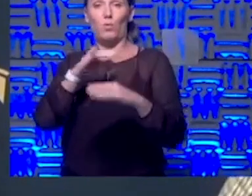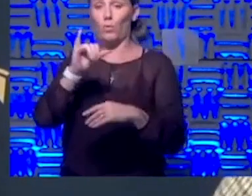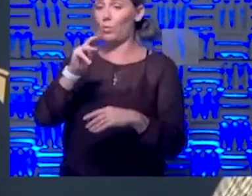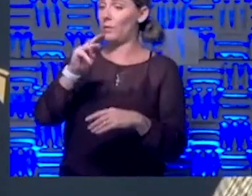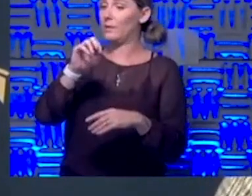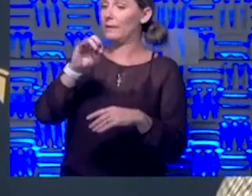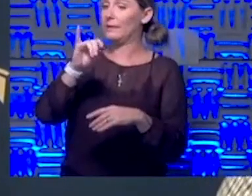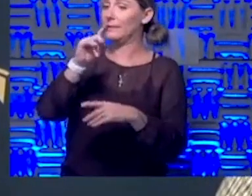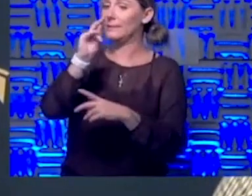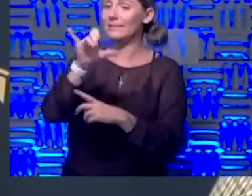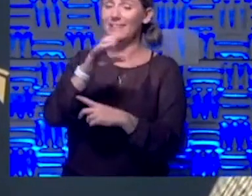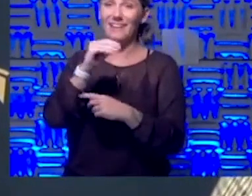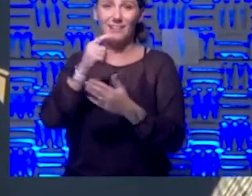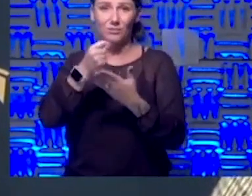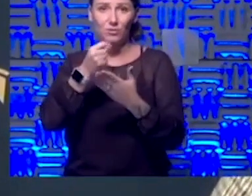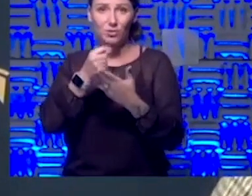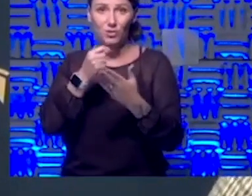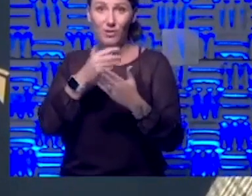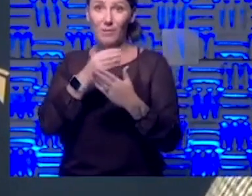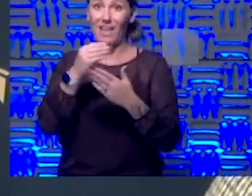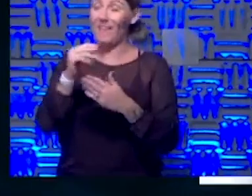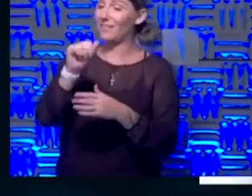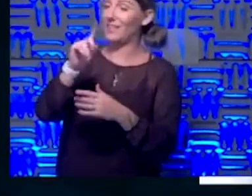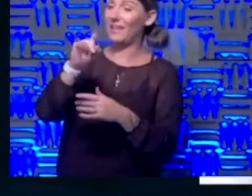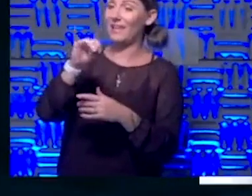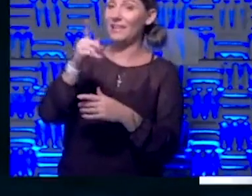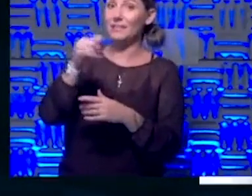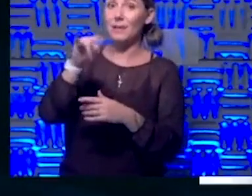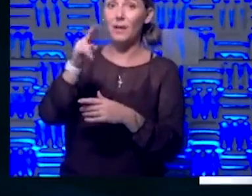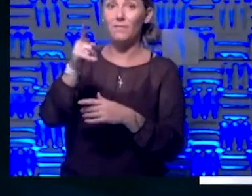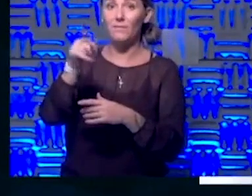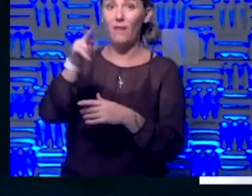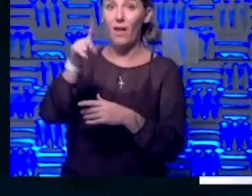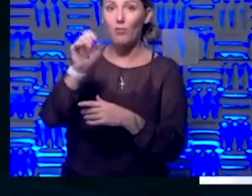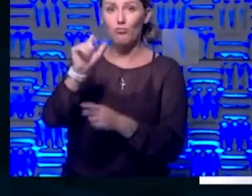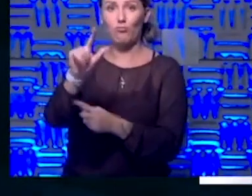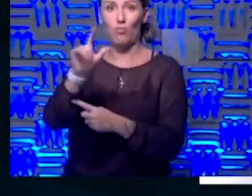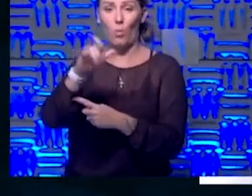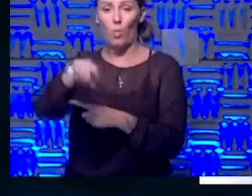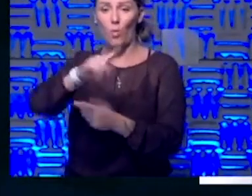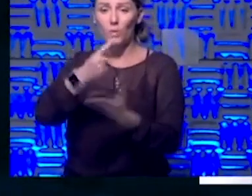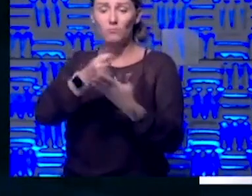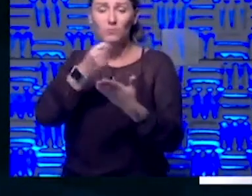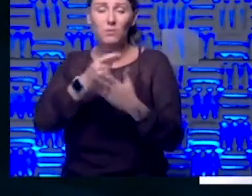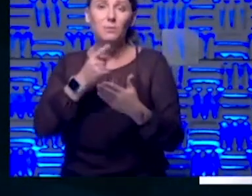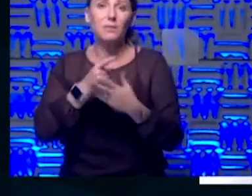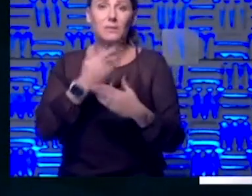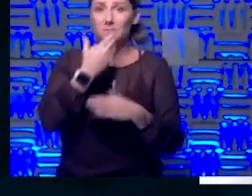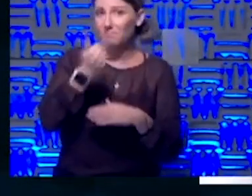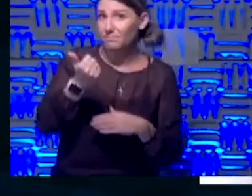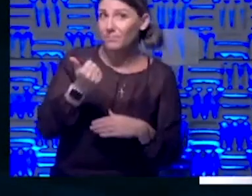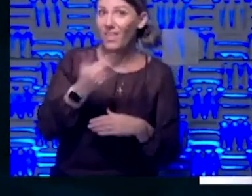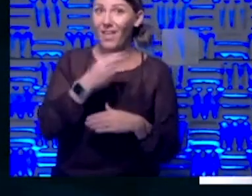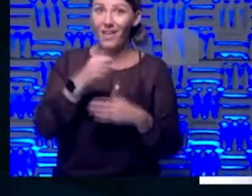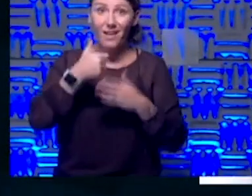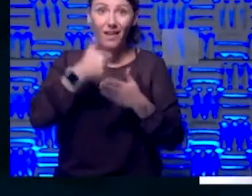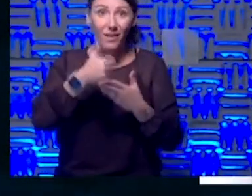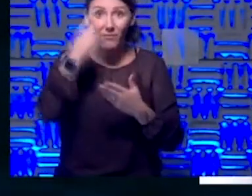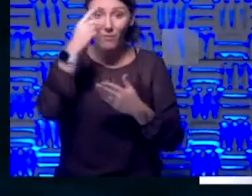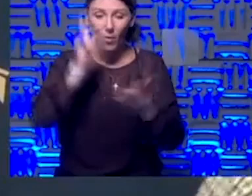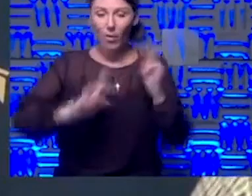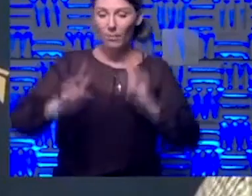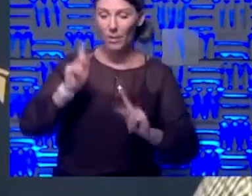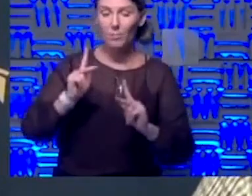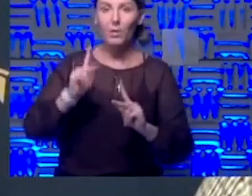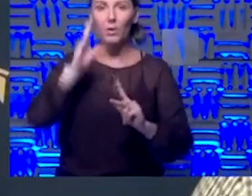for COVID as well. think that antiviral treatments, whatever we can do to, um, get that a little more, um, helpful for people is going